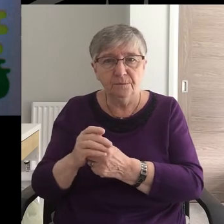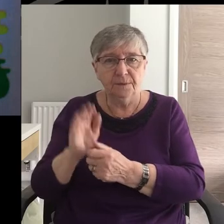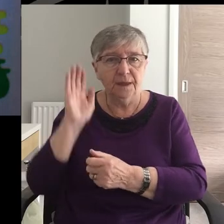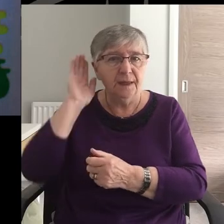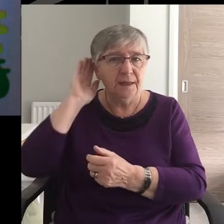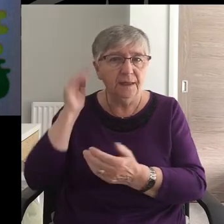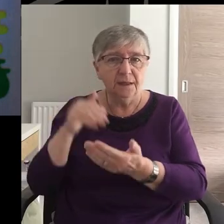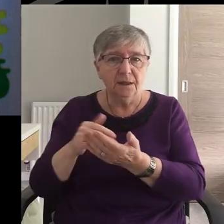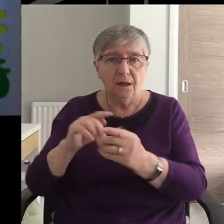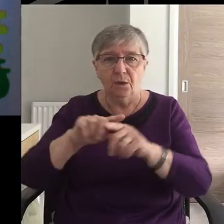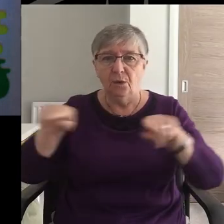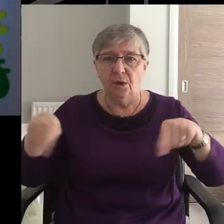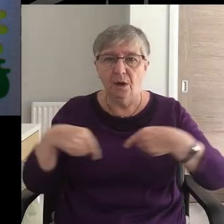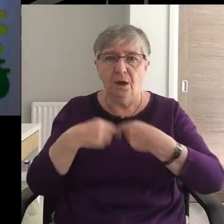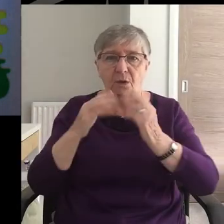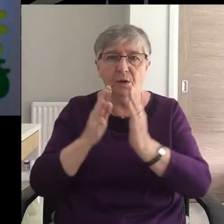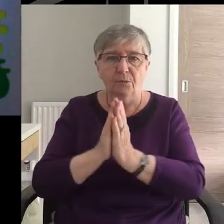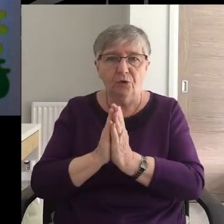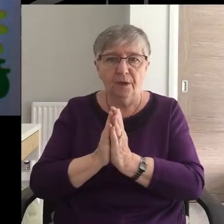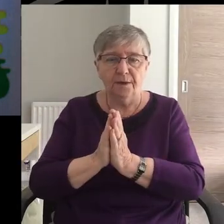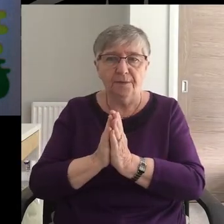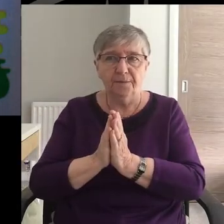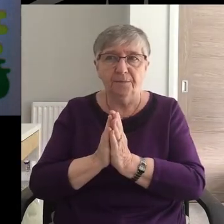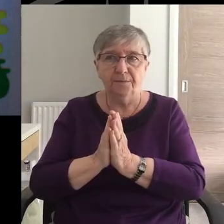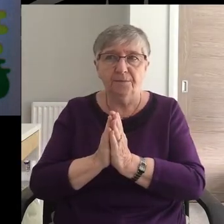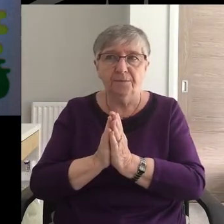Hear now our prayer.